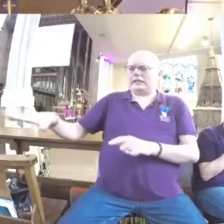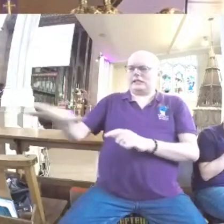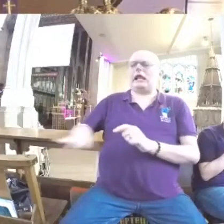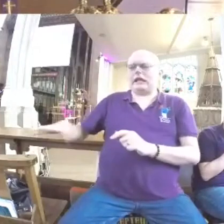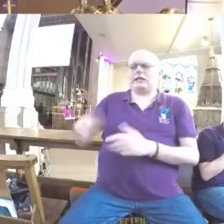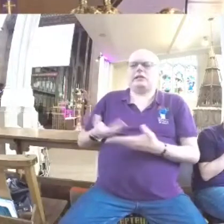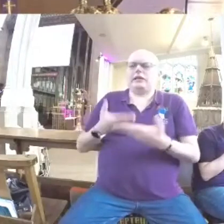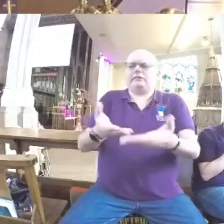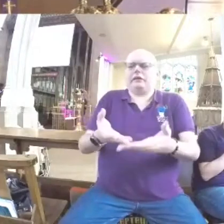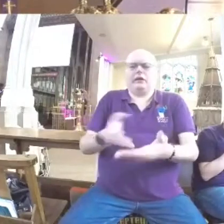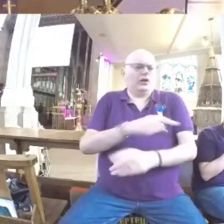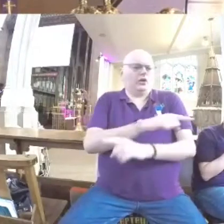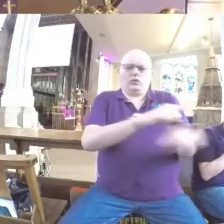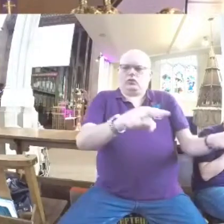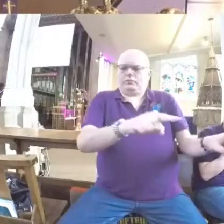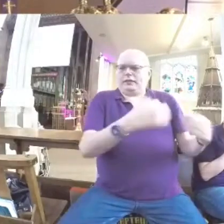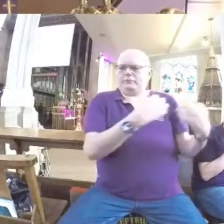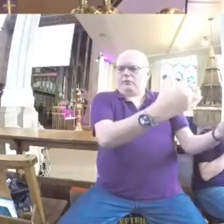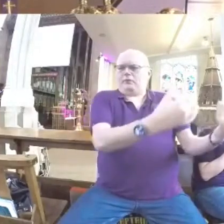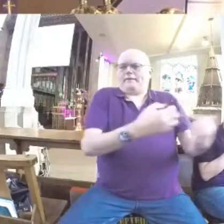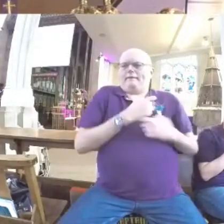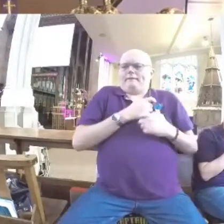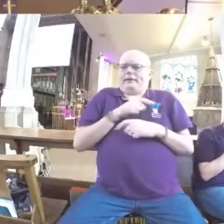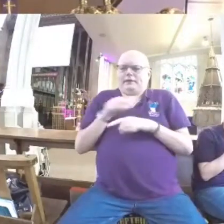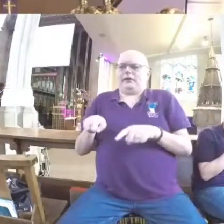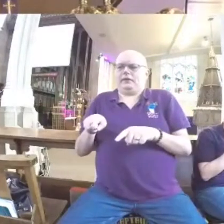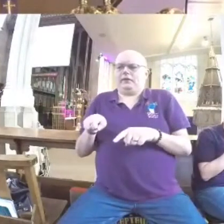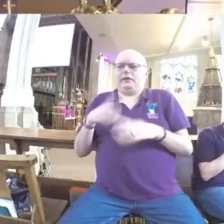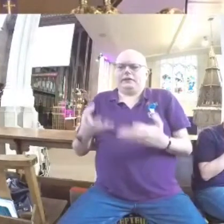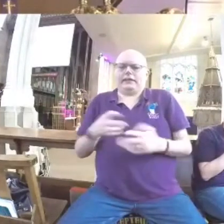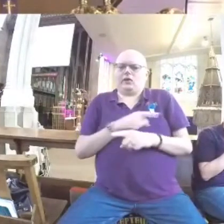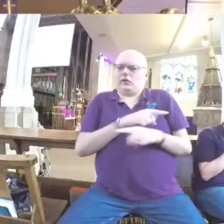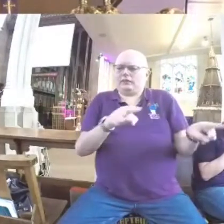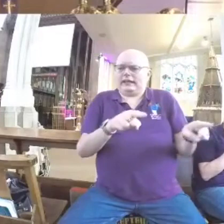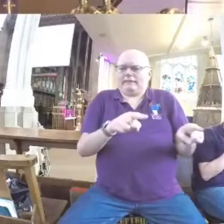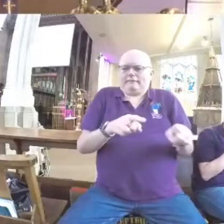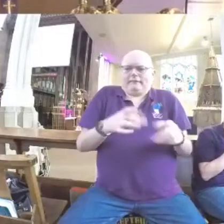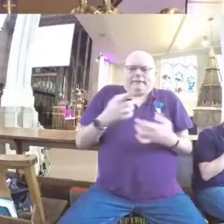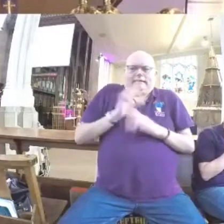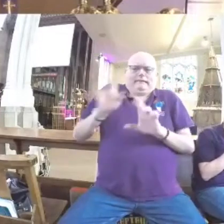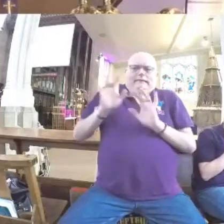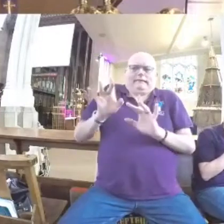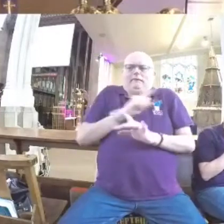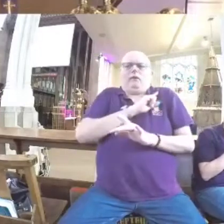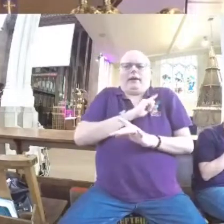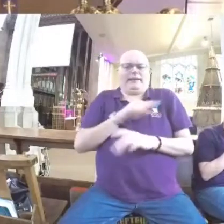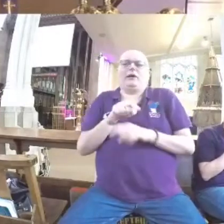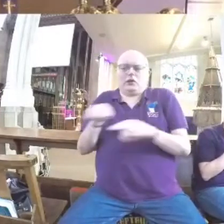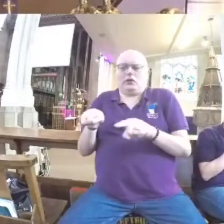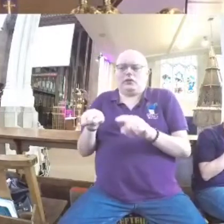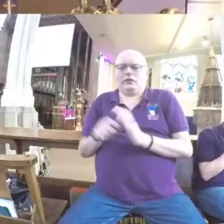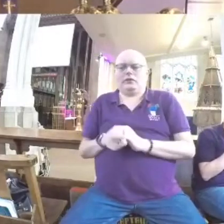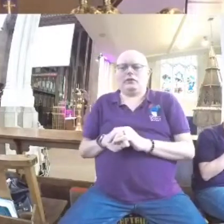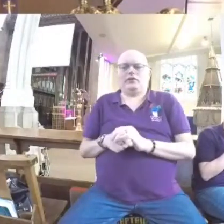great fear of you has fallen on us, so that all who live in this country are melting in fear because of you. When two